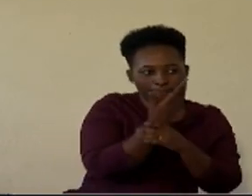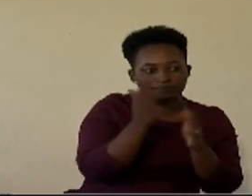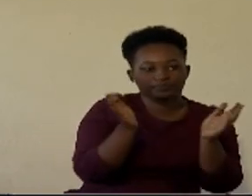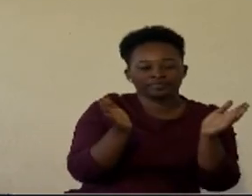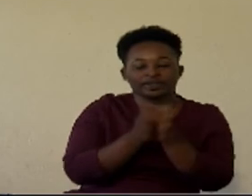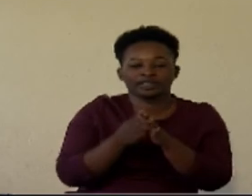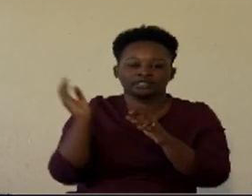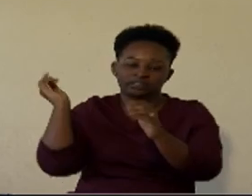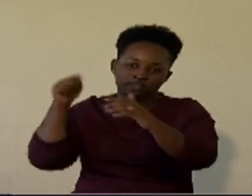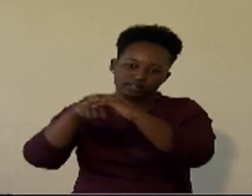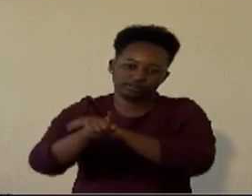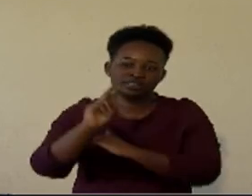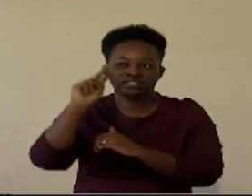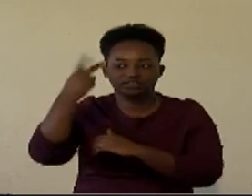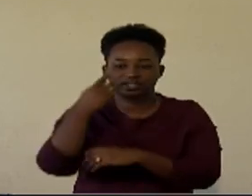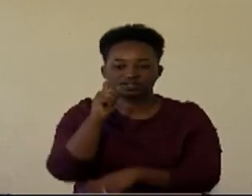secondary tumors